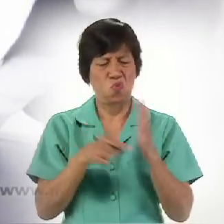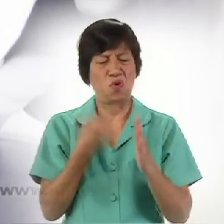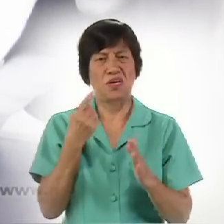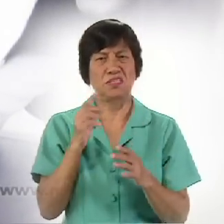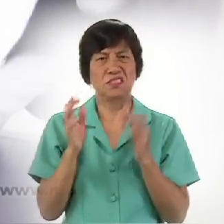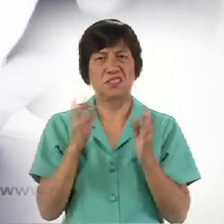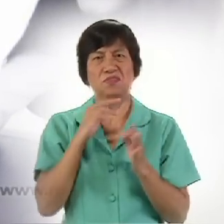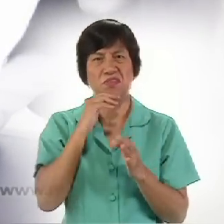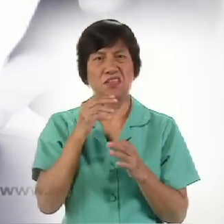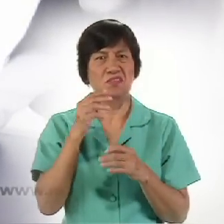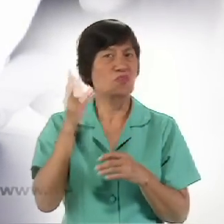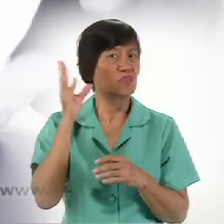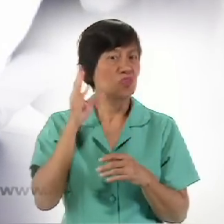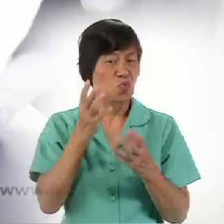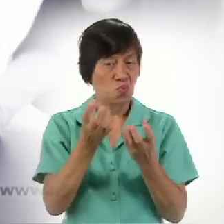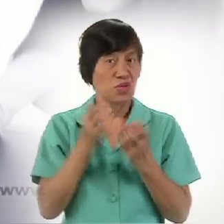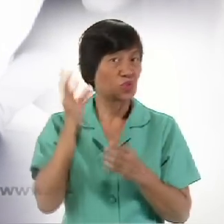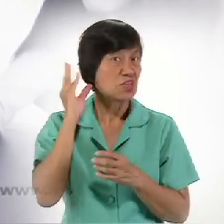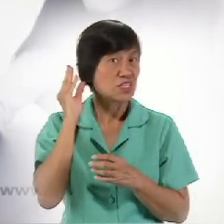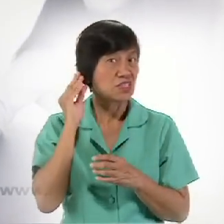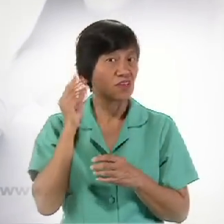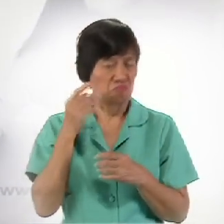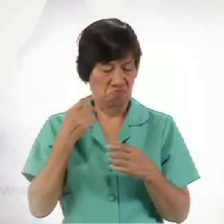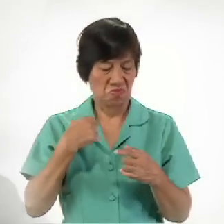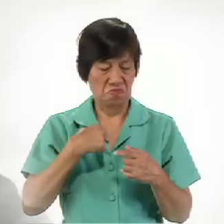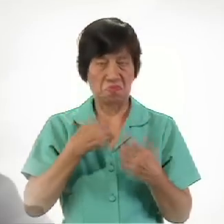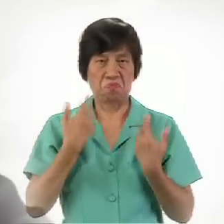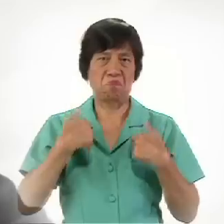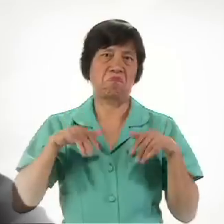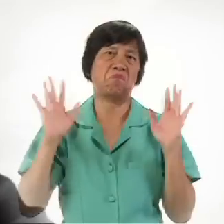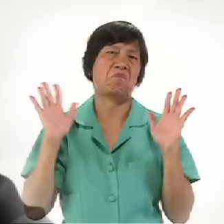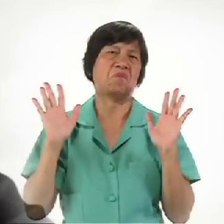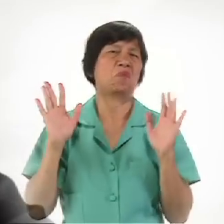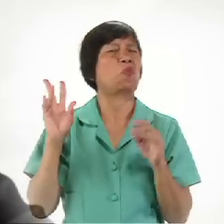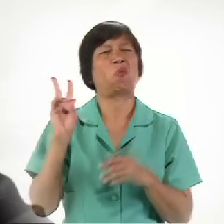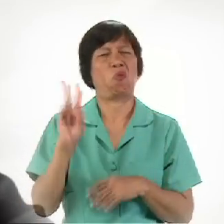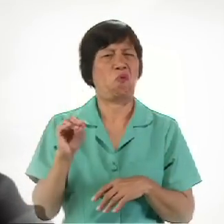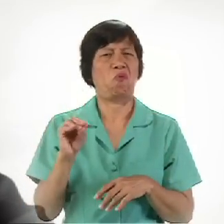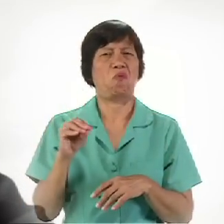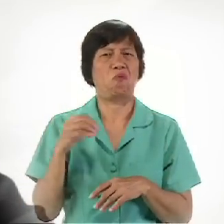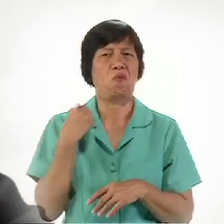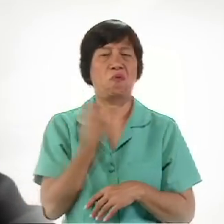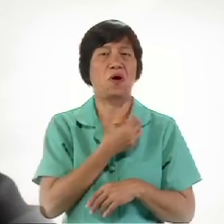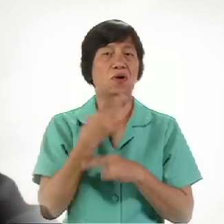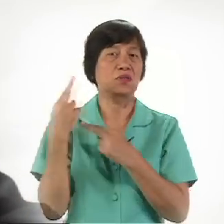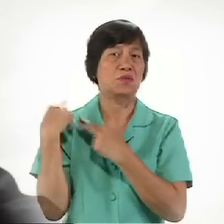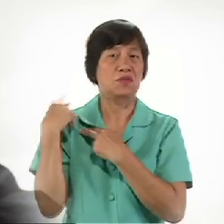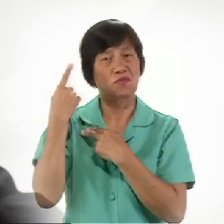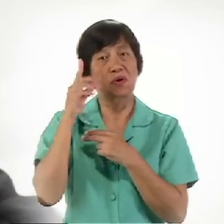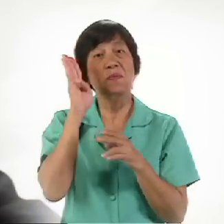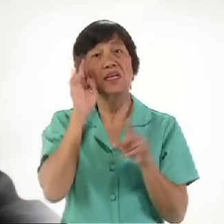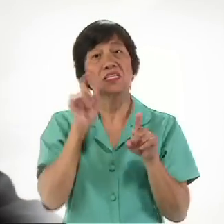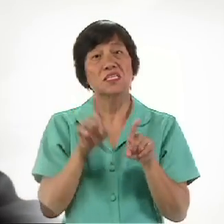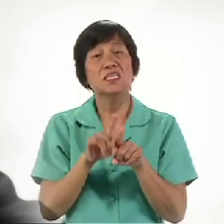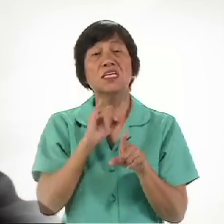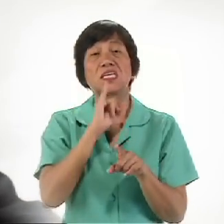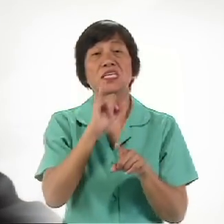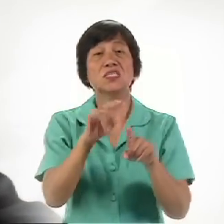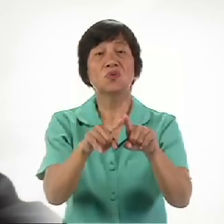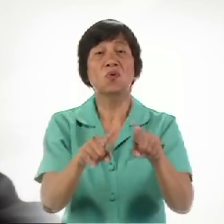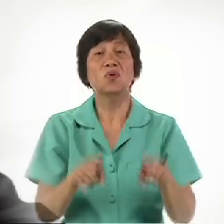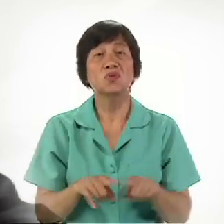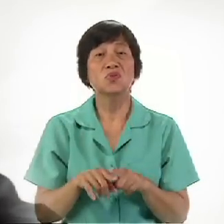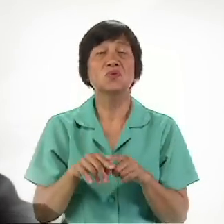Okay I give up No Our responsibility For our brother Or sister